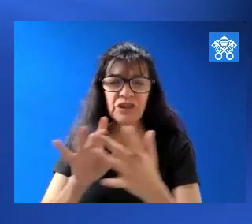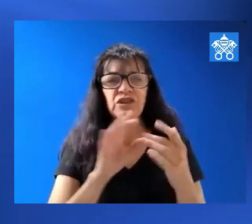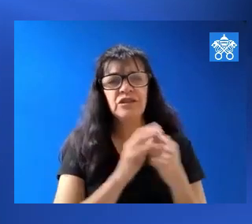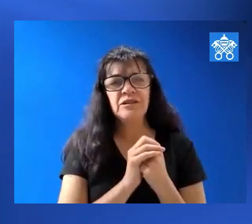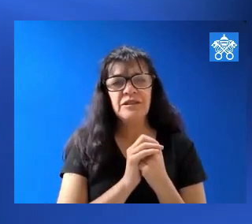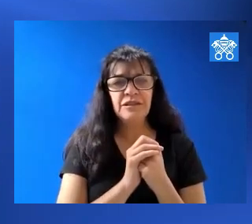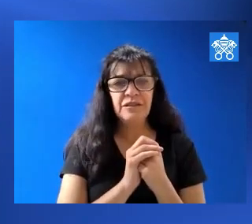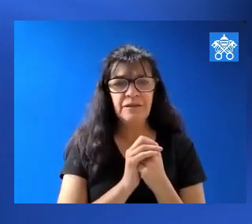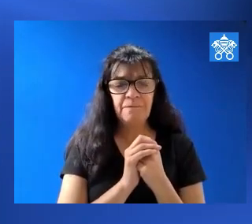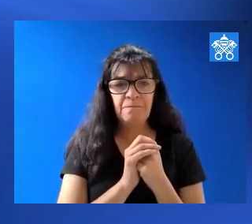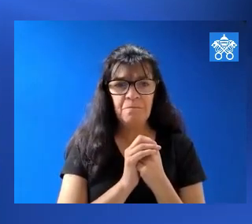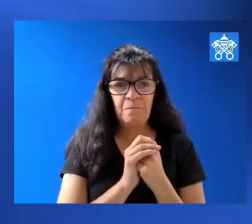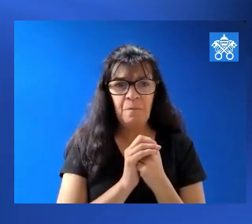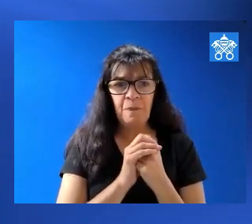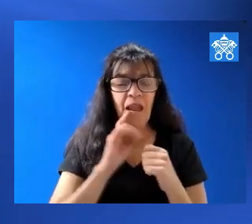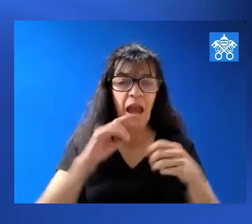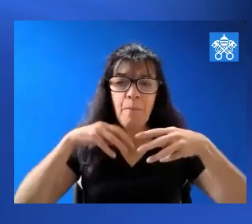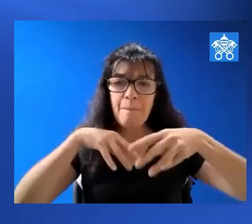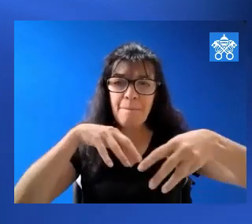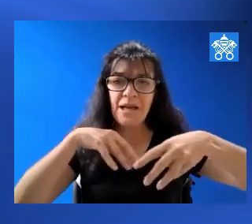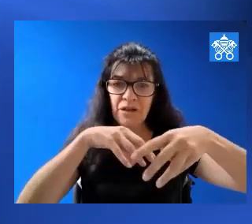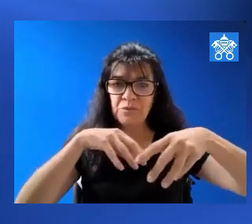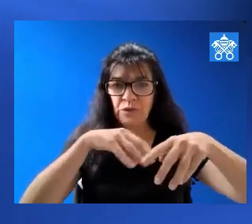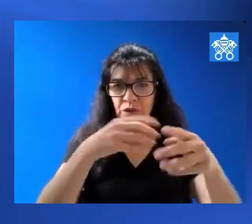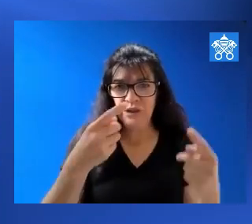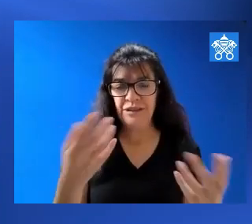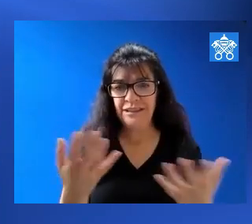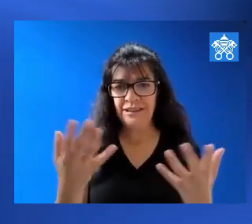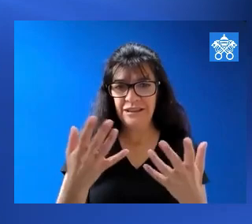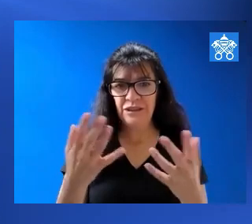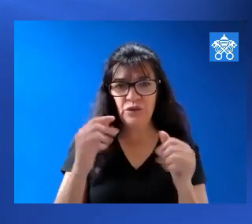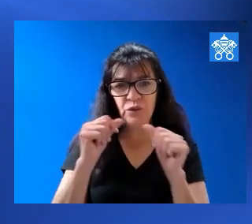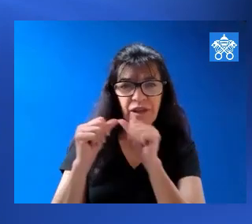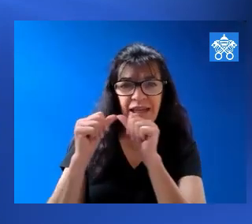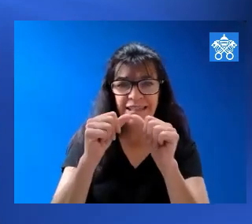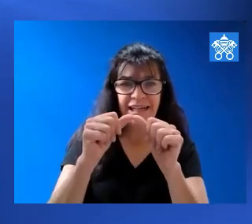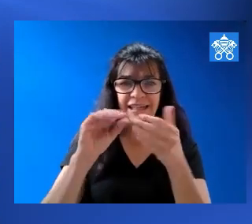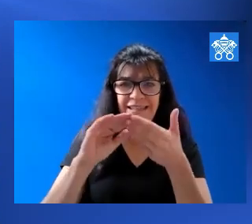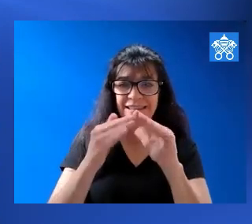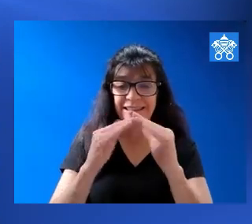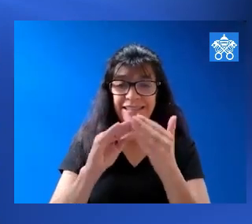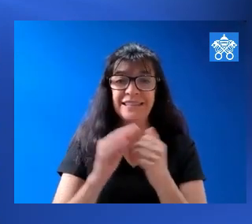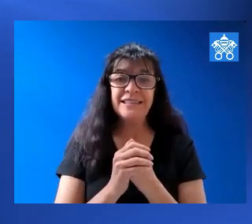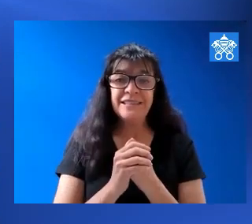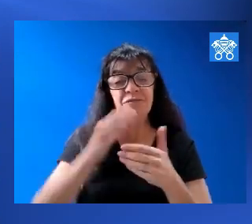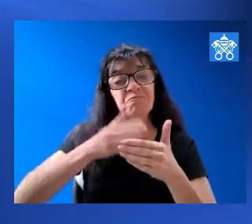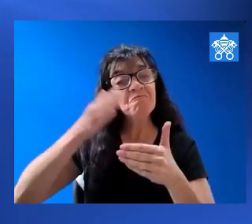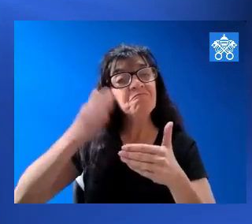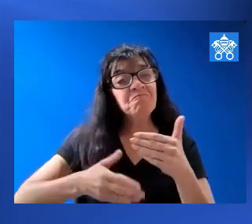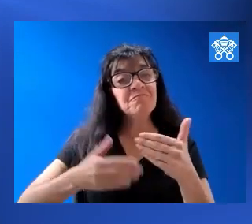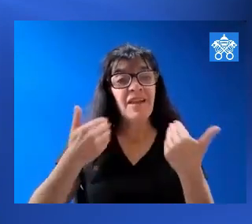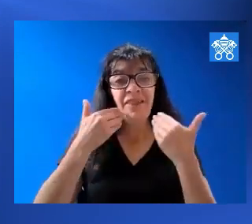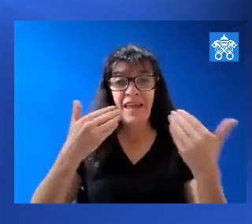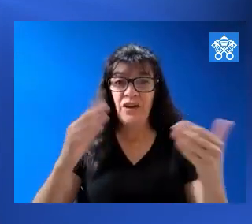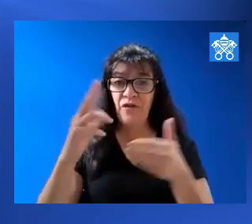and as well in pilgrimage here to the Eternal City. That draws us to a conclusion here. Thank you all